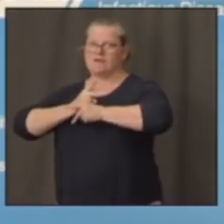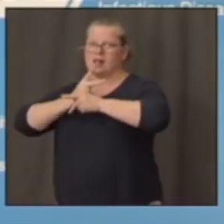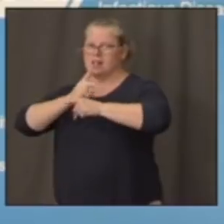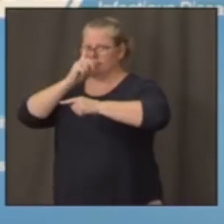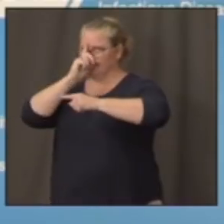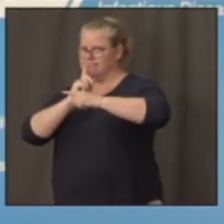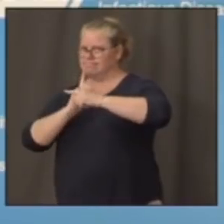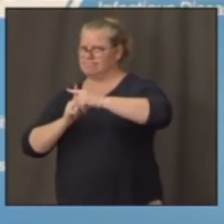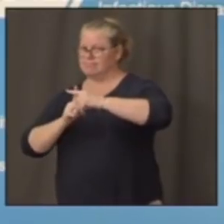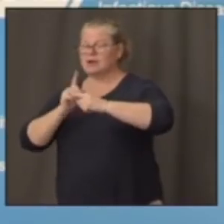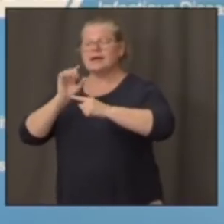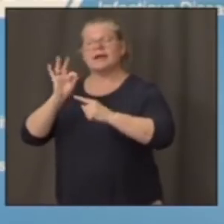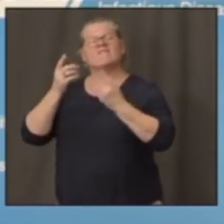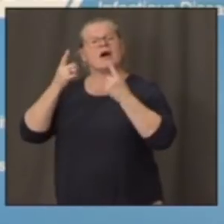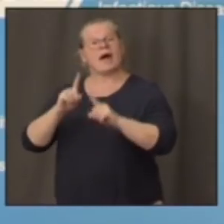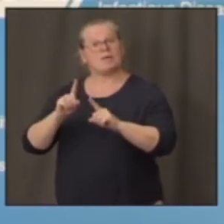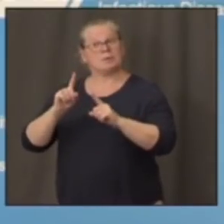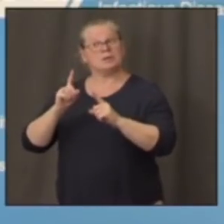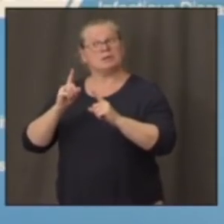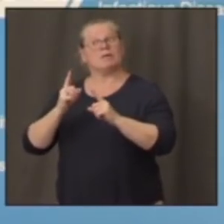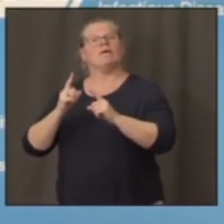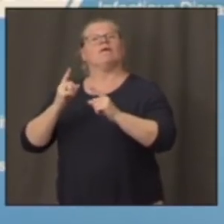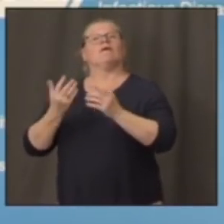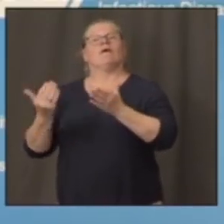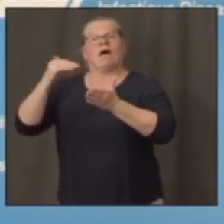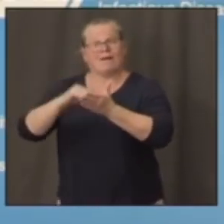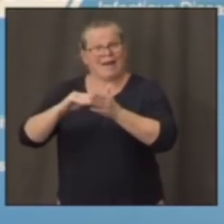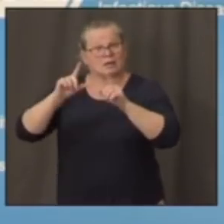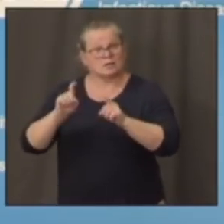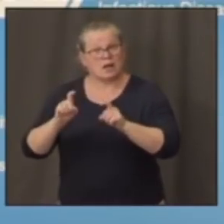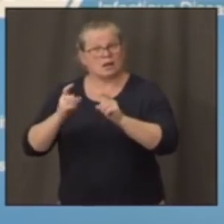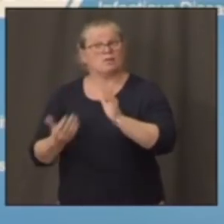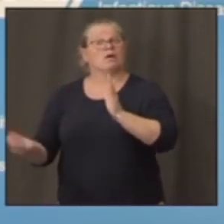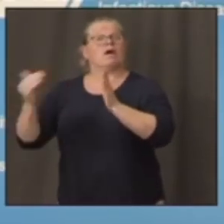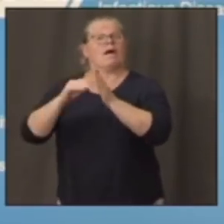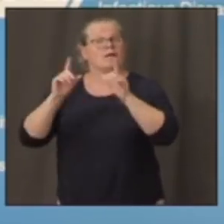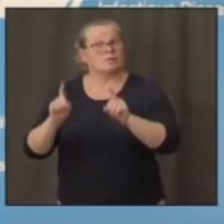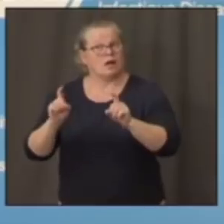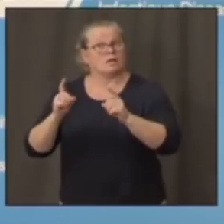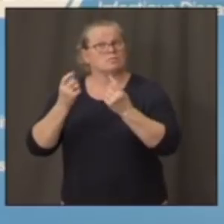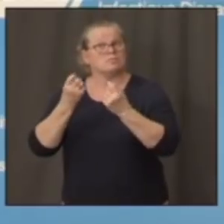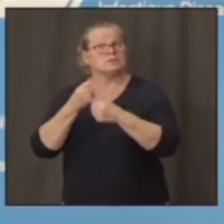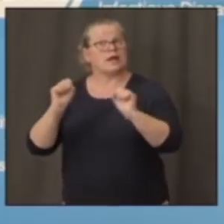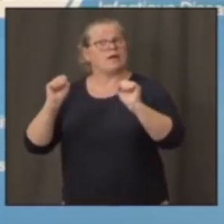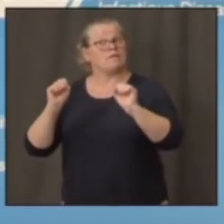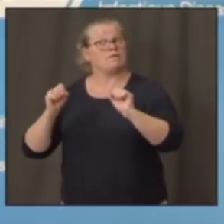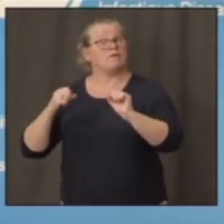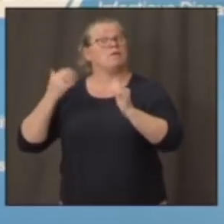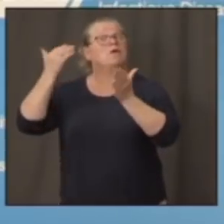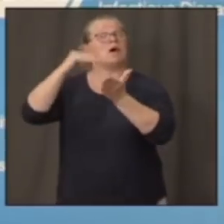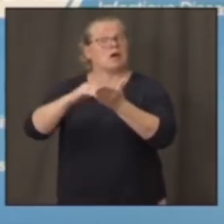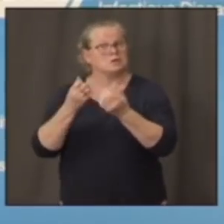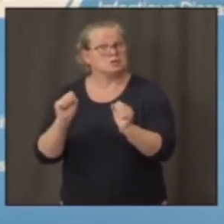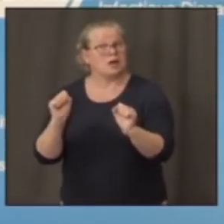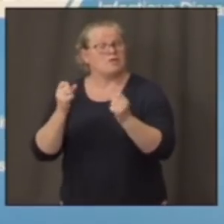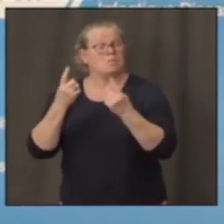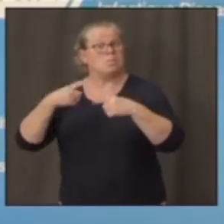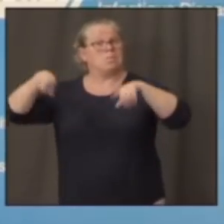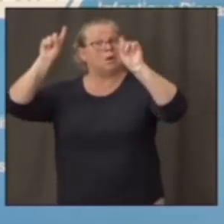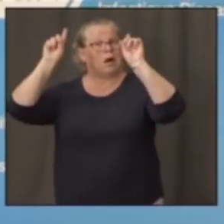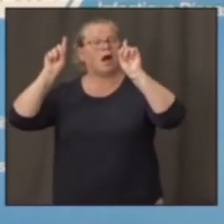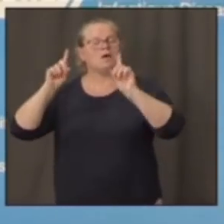vaccine doses should be available as we go into 2021 and into the first, second, and third quarter.